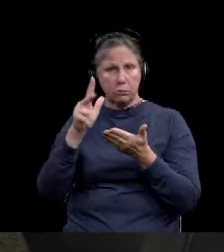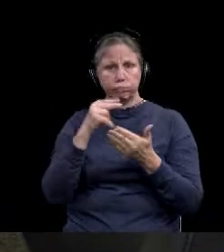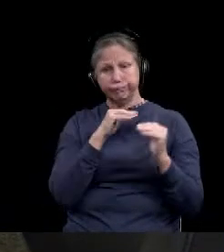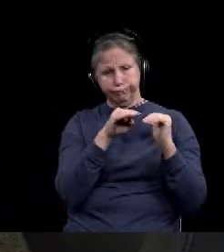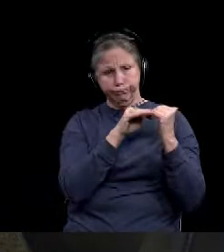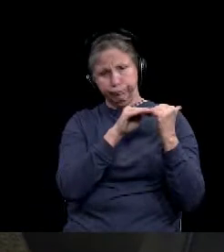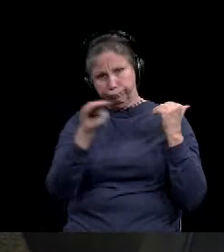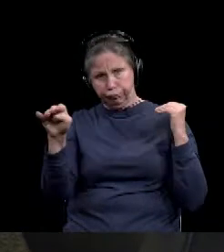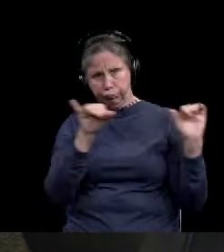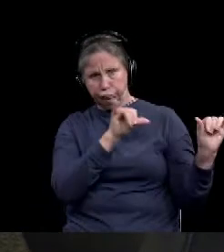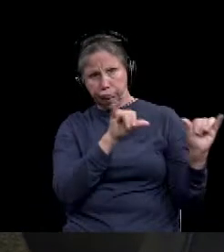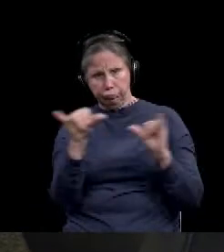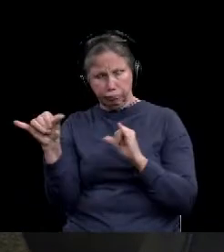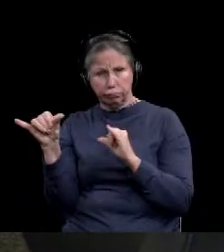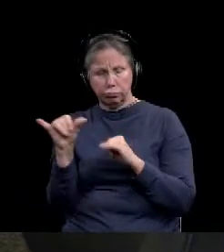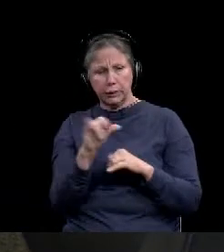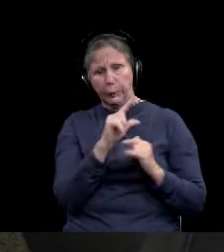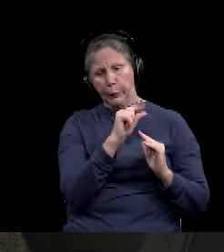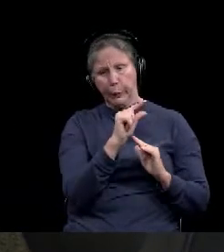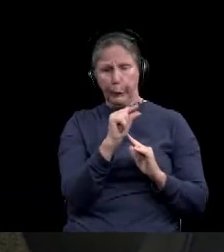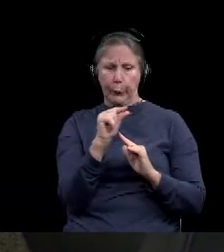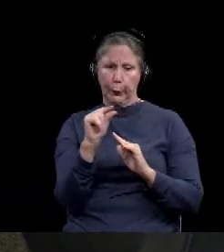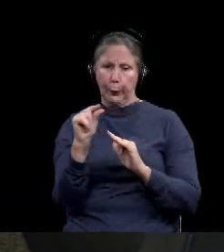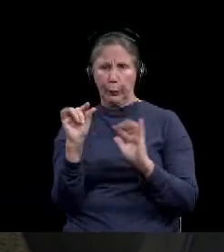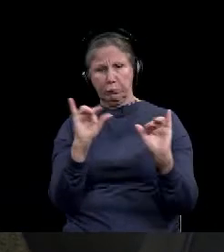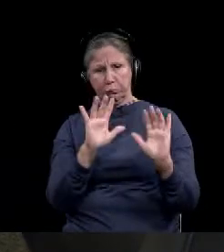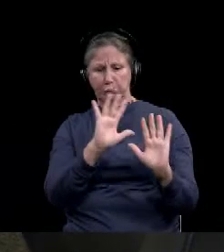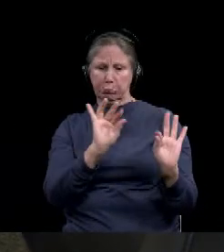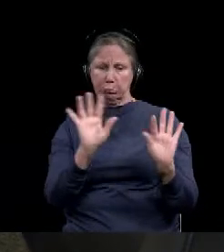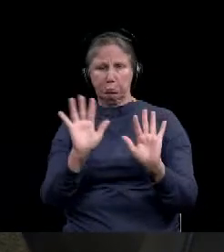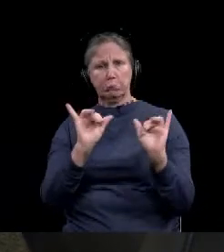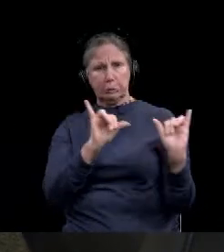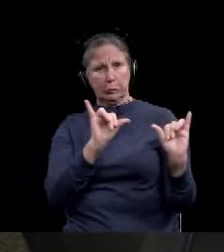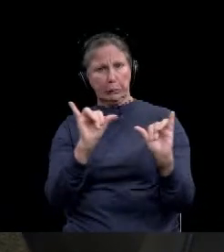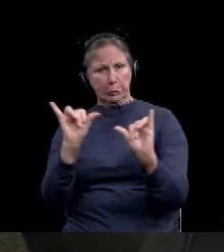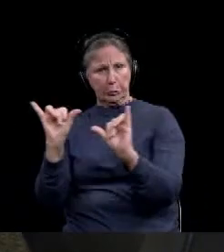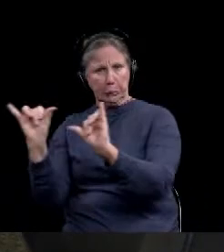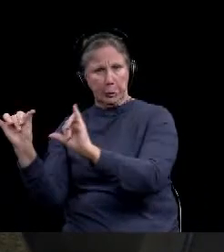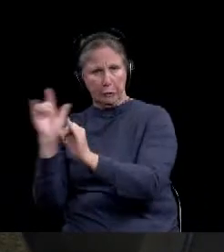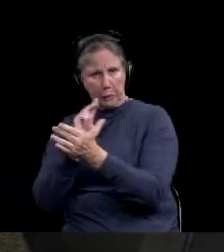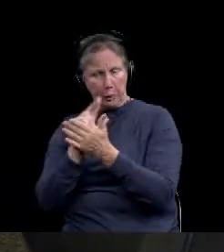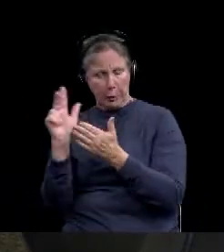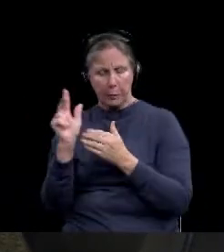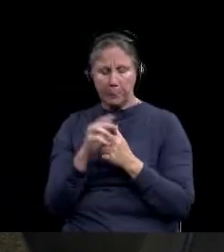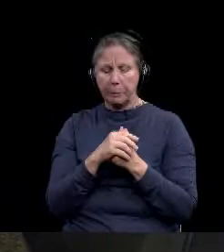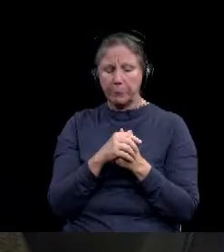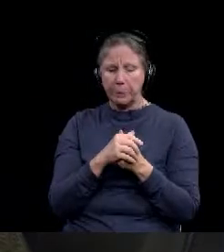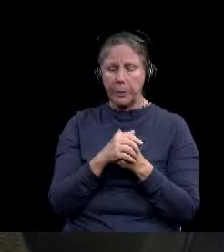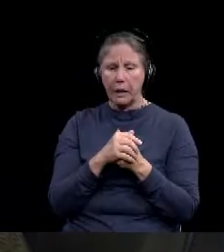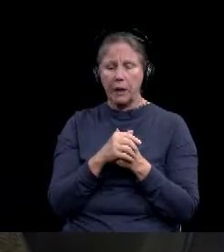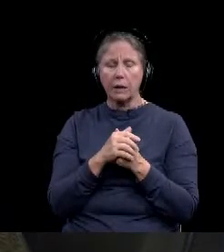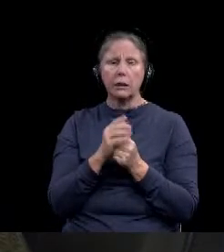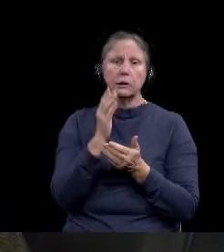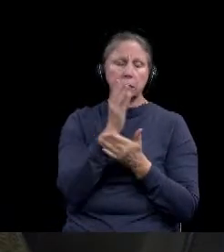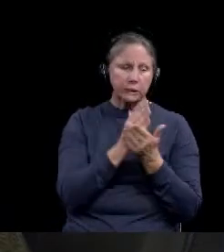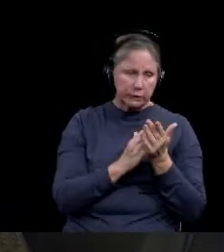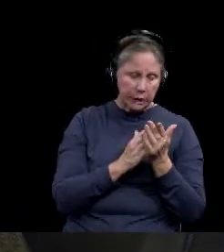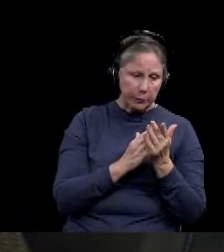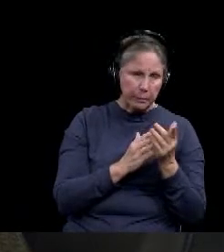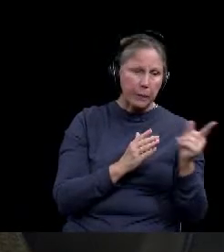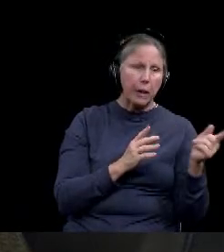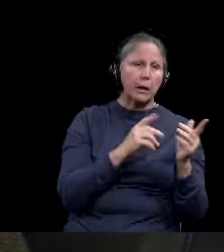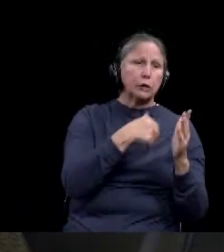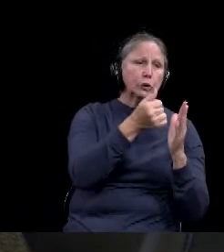stable in the mid-20s that are hospitalized with an equal mix among med-surg